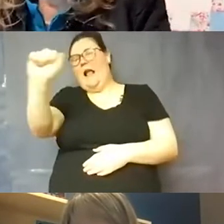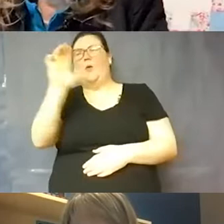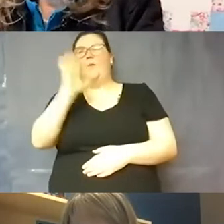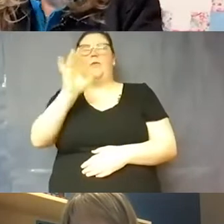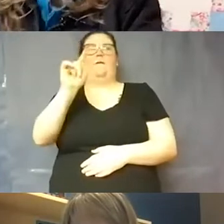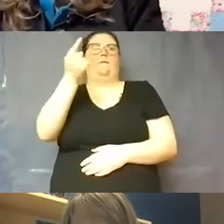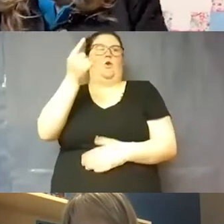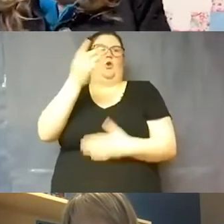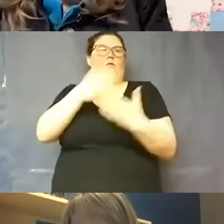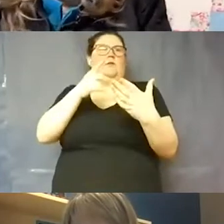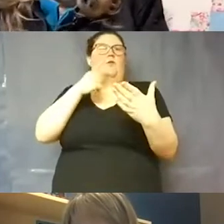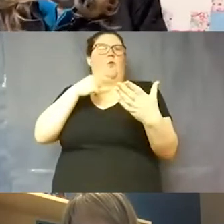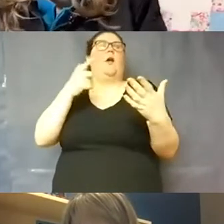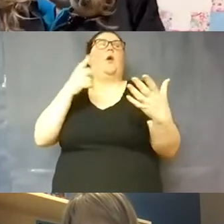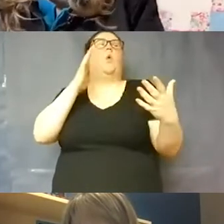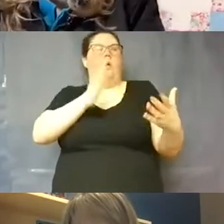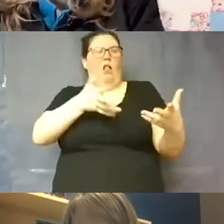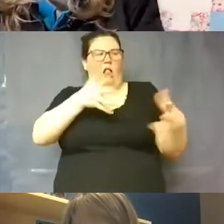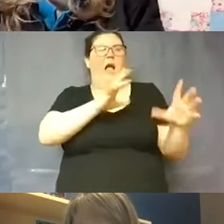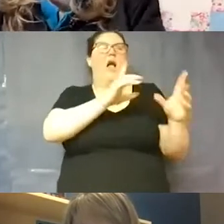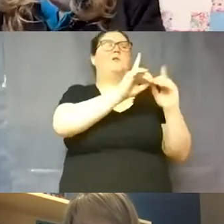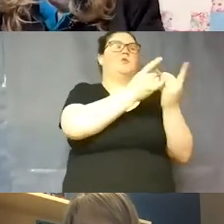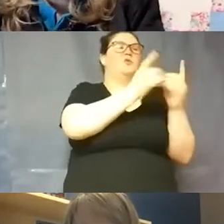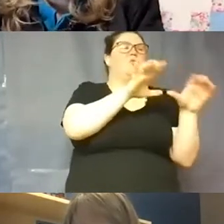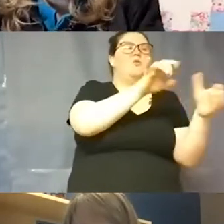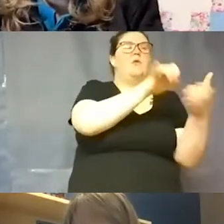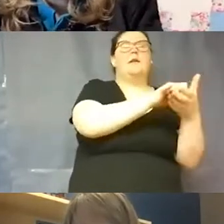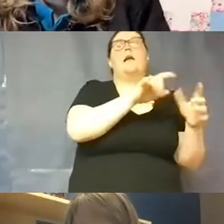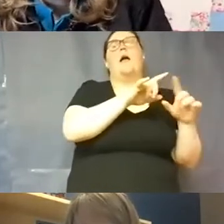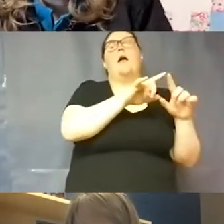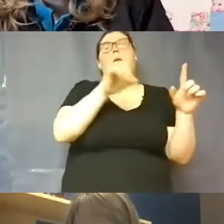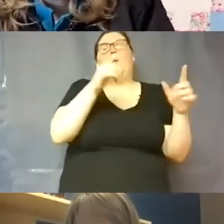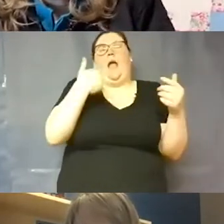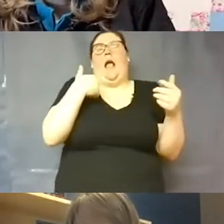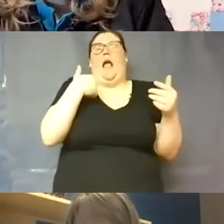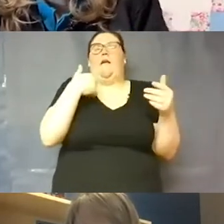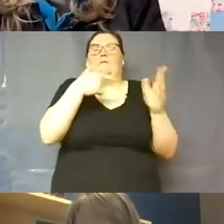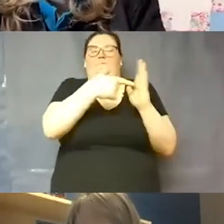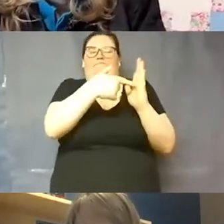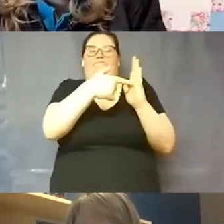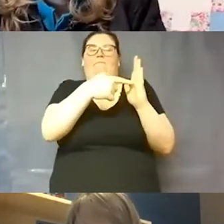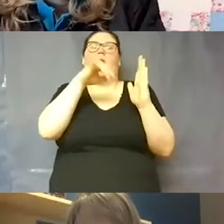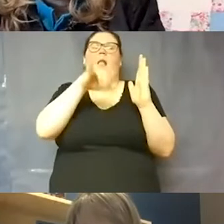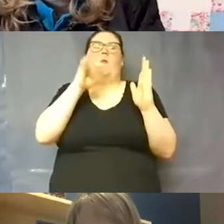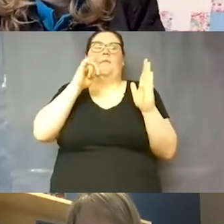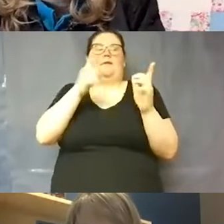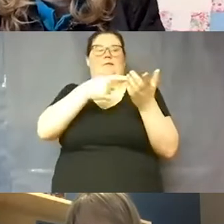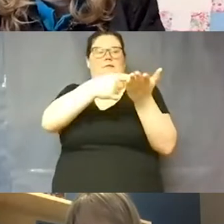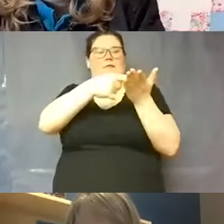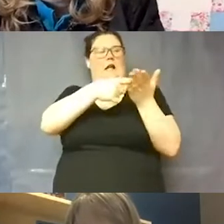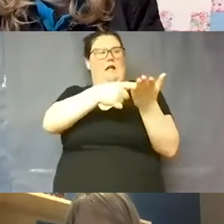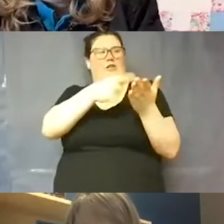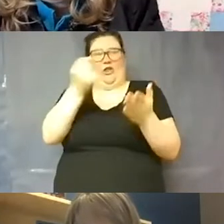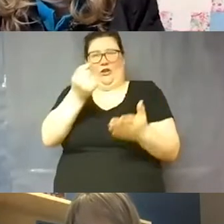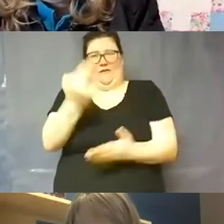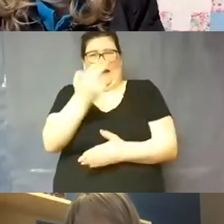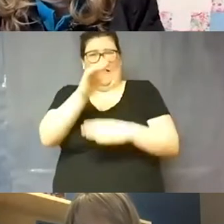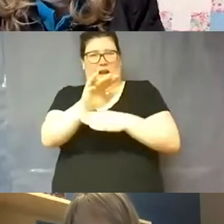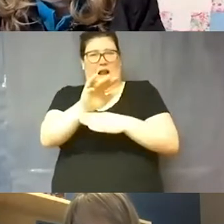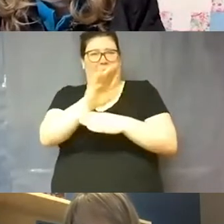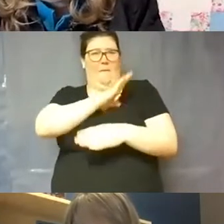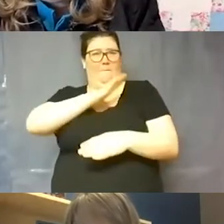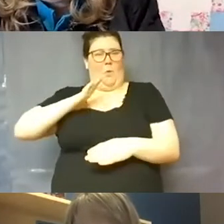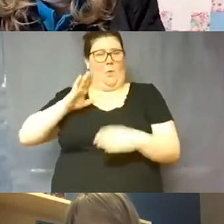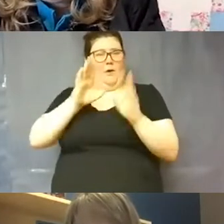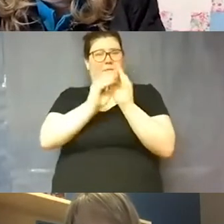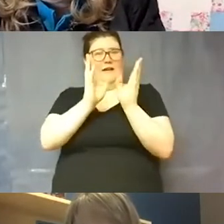going to allow districts to do this. But we do have models built in that that will be discussed Thursday night in the board meeting. If we have virtual and